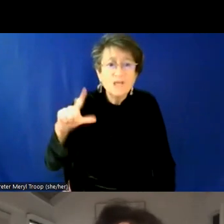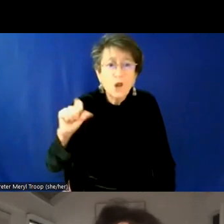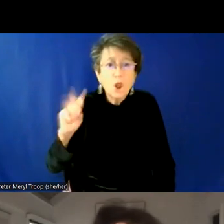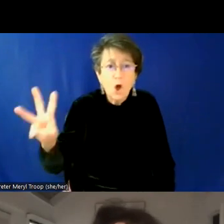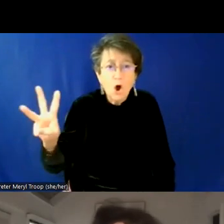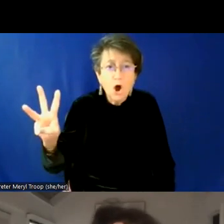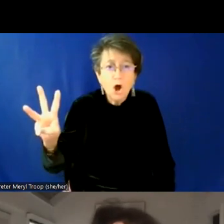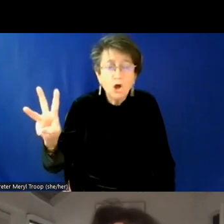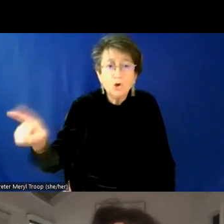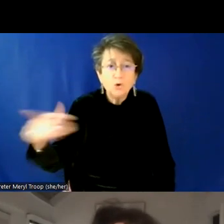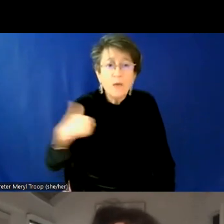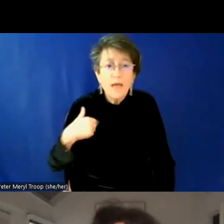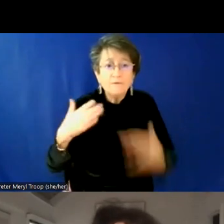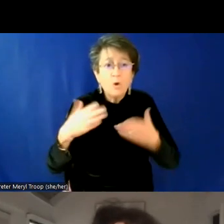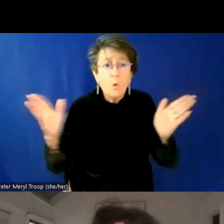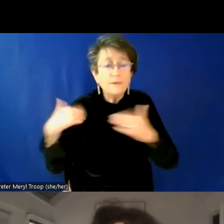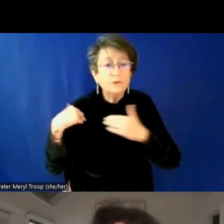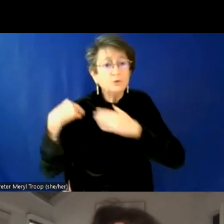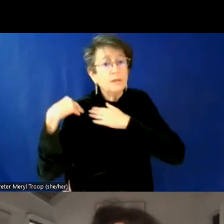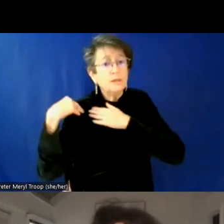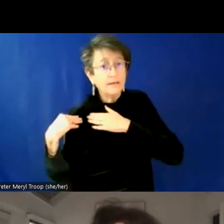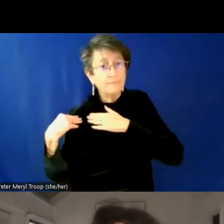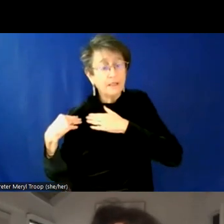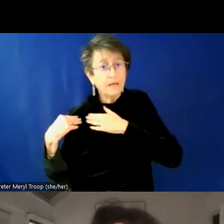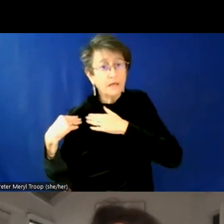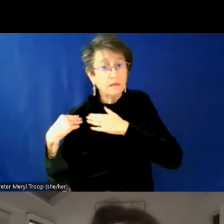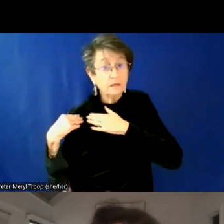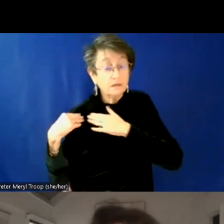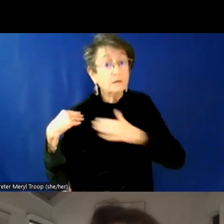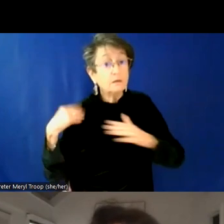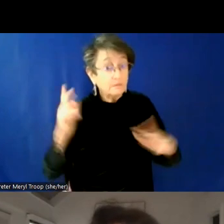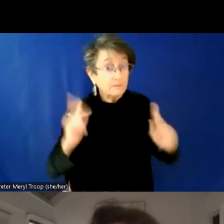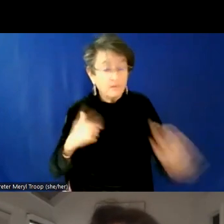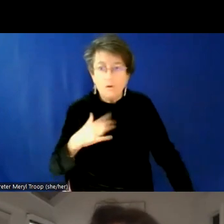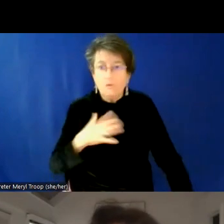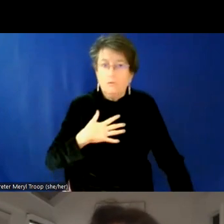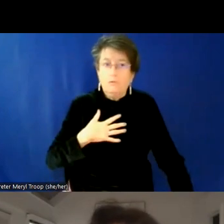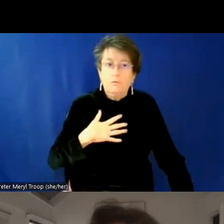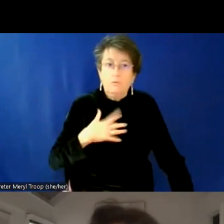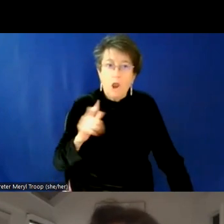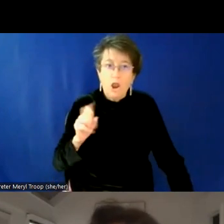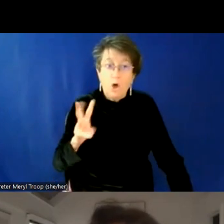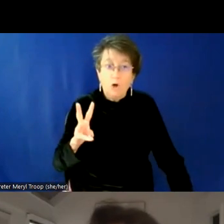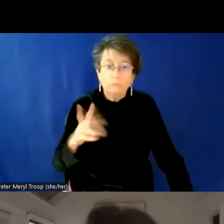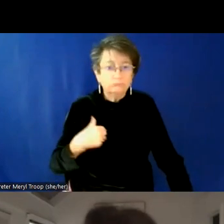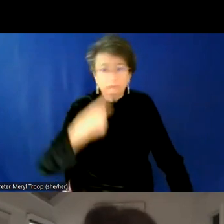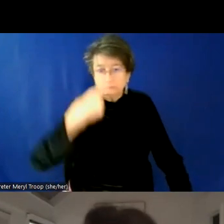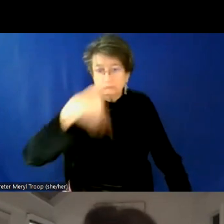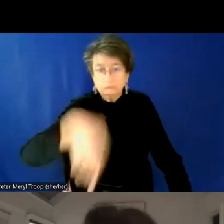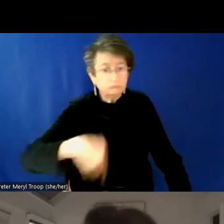sometimes that's more effective. People get, you don't want to get sued. Um, and that lets you not be the bad guy. Um,